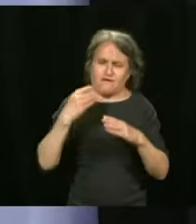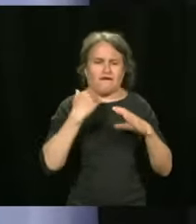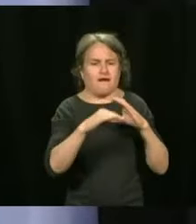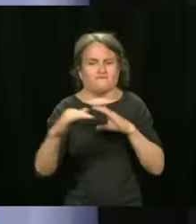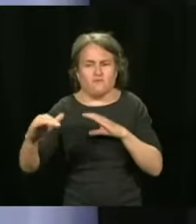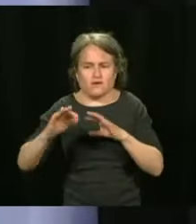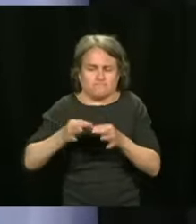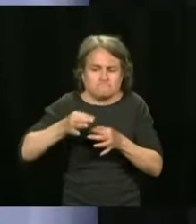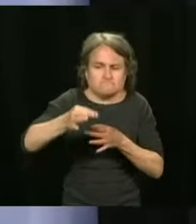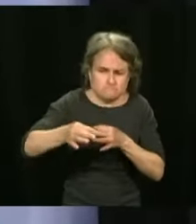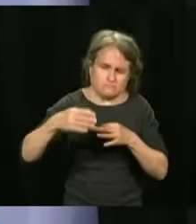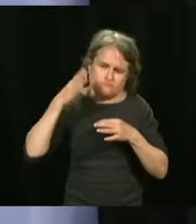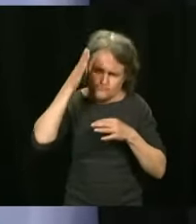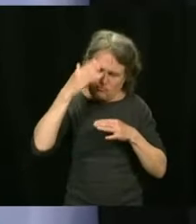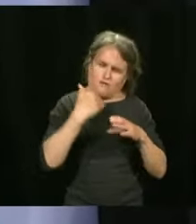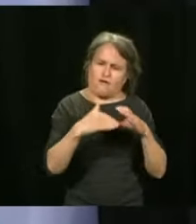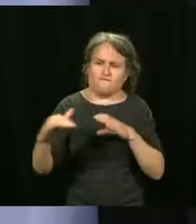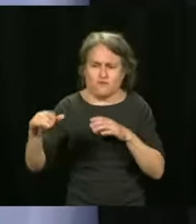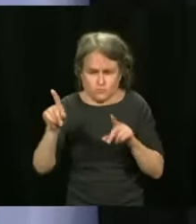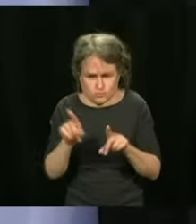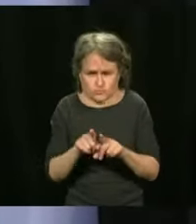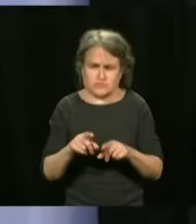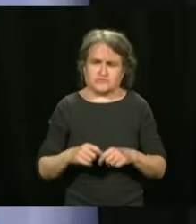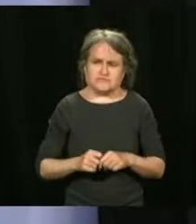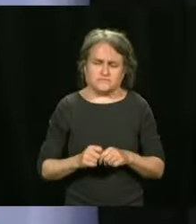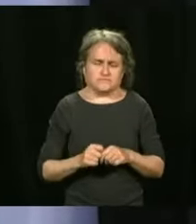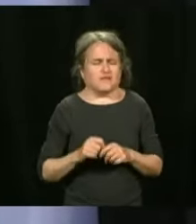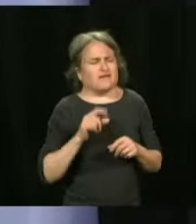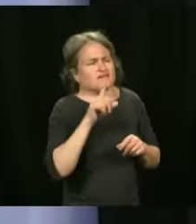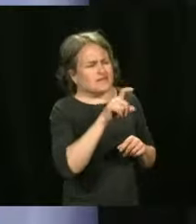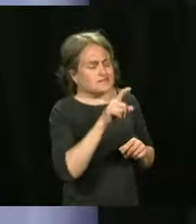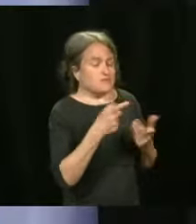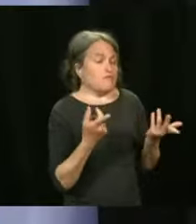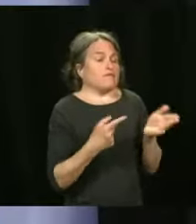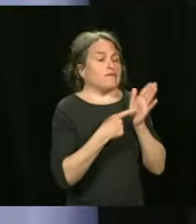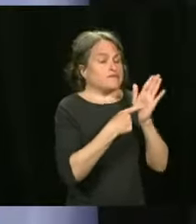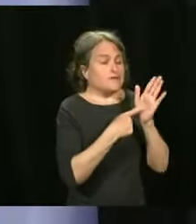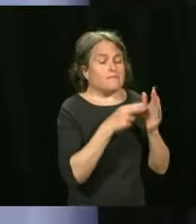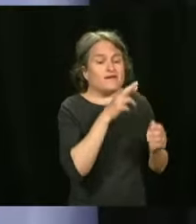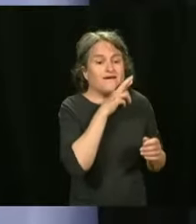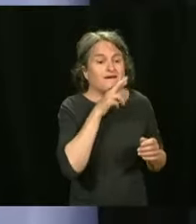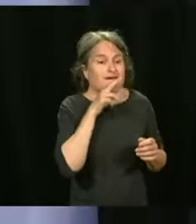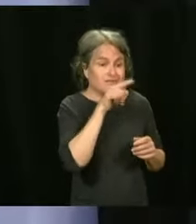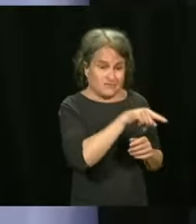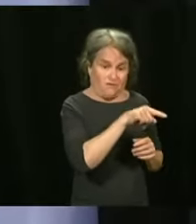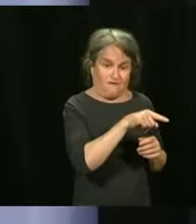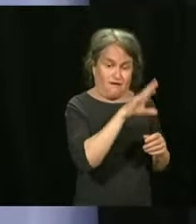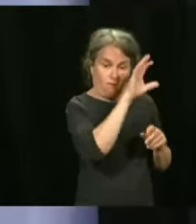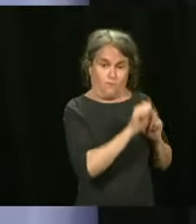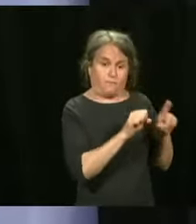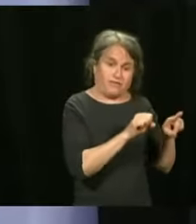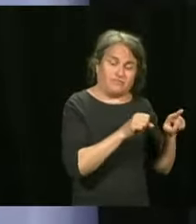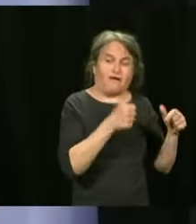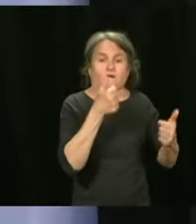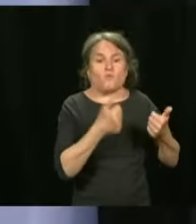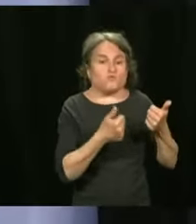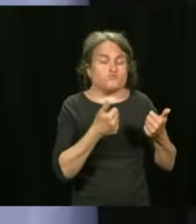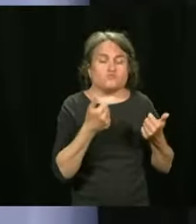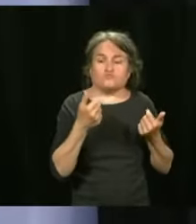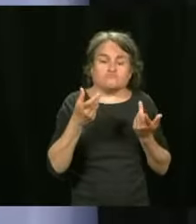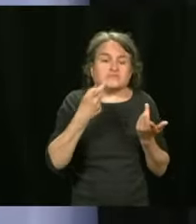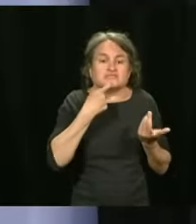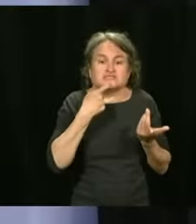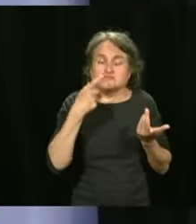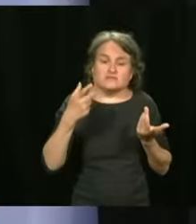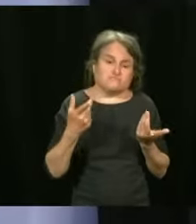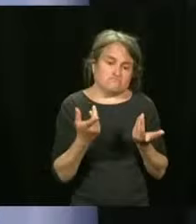everybody who gets vaccinated. What about festival organizers and restaurant owners? Could they require that people present that QR code? I told you, and